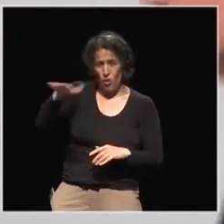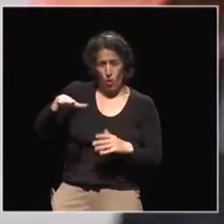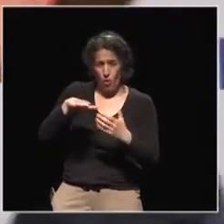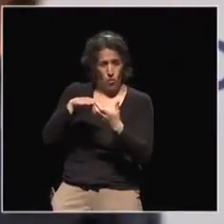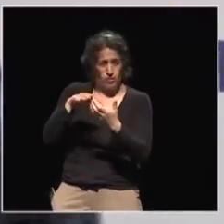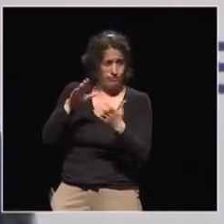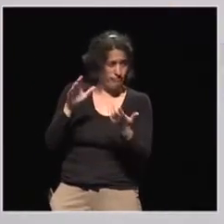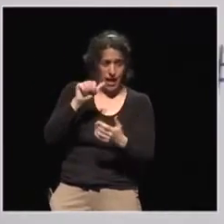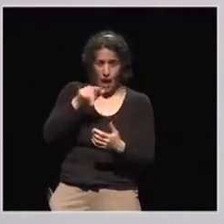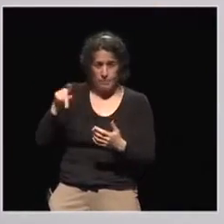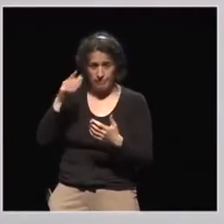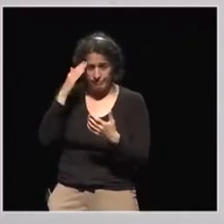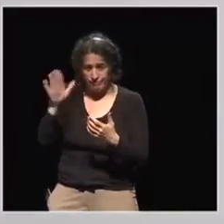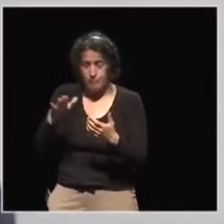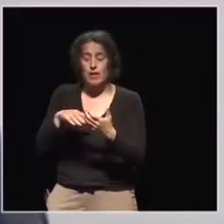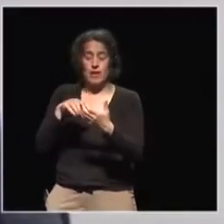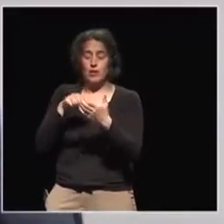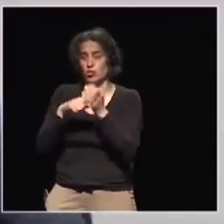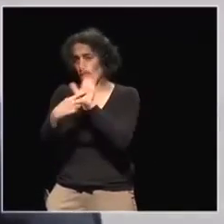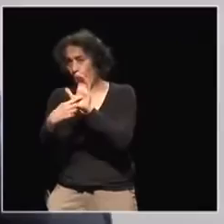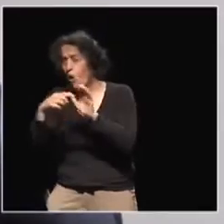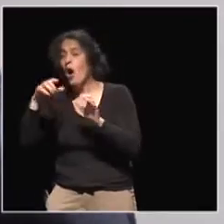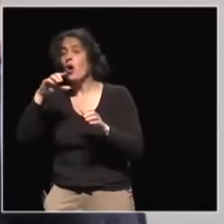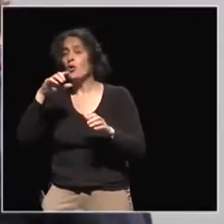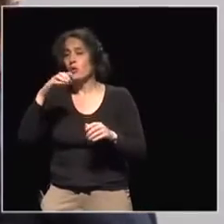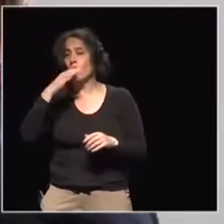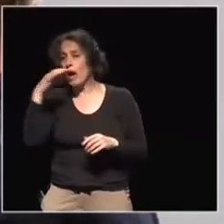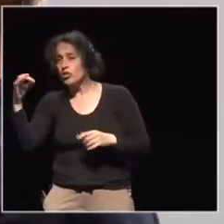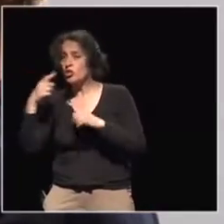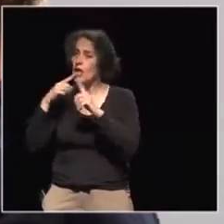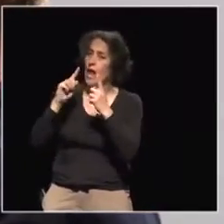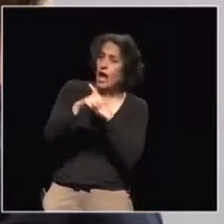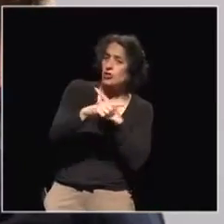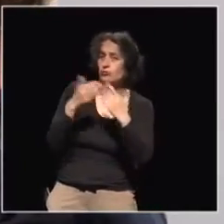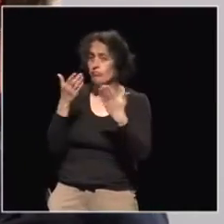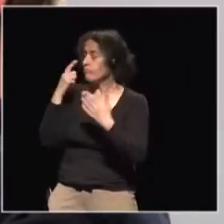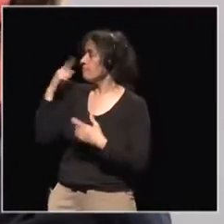the... Okay, yeah, thank you.